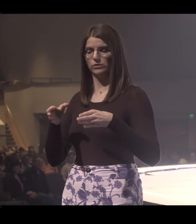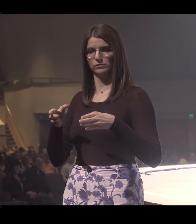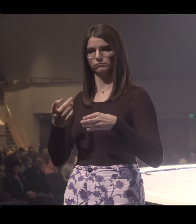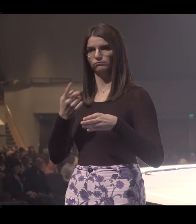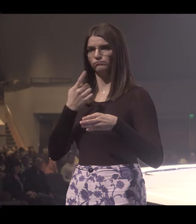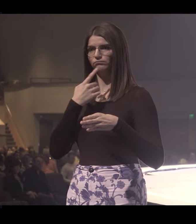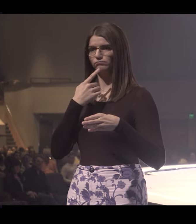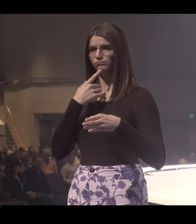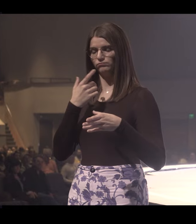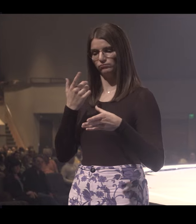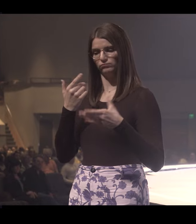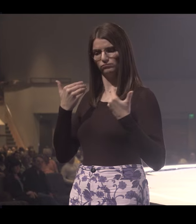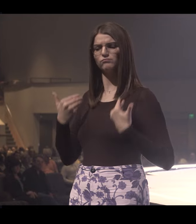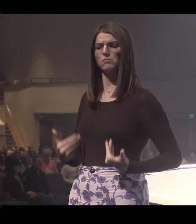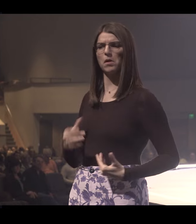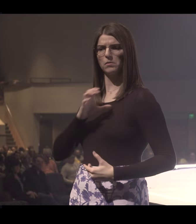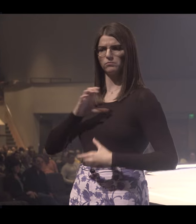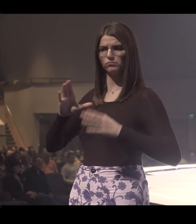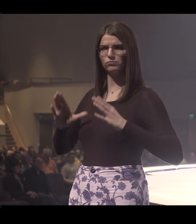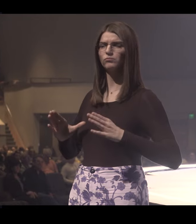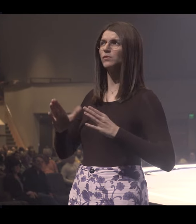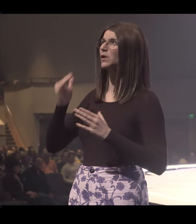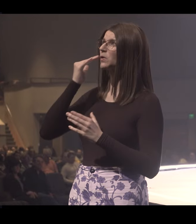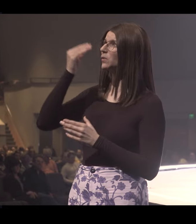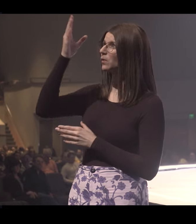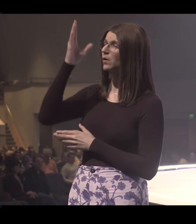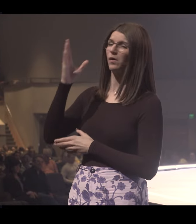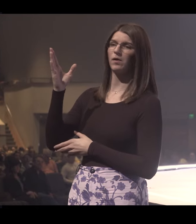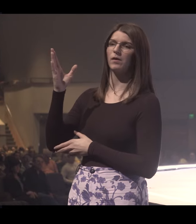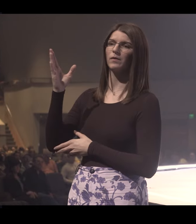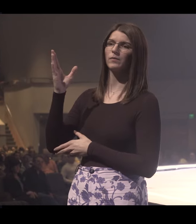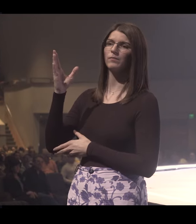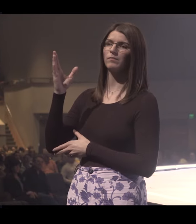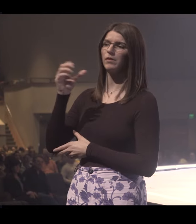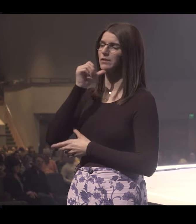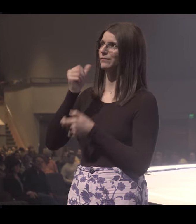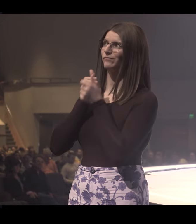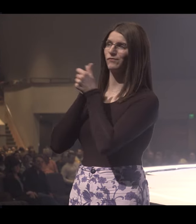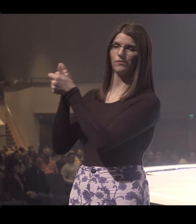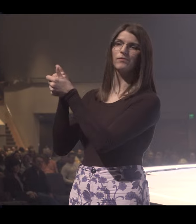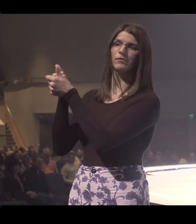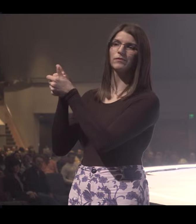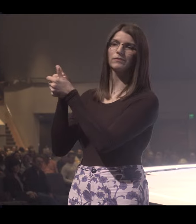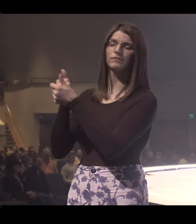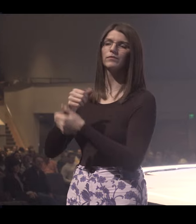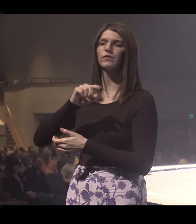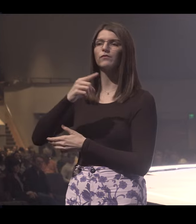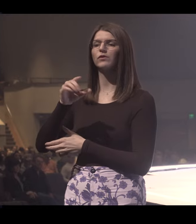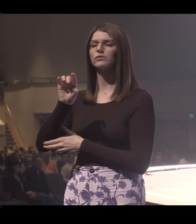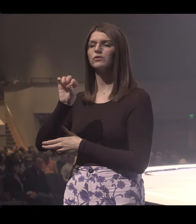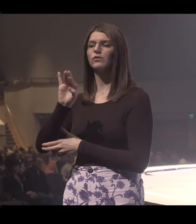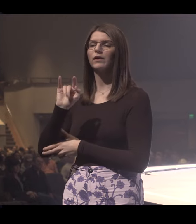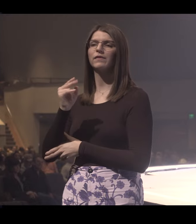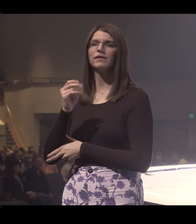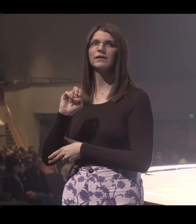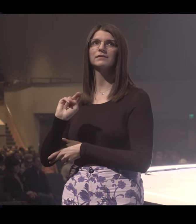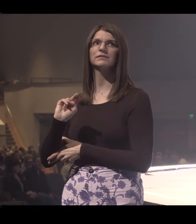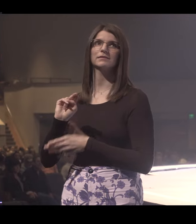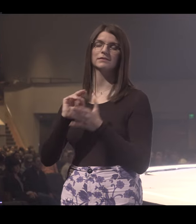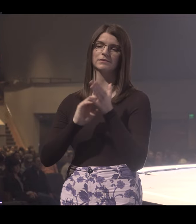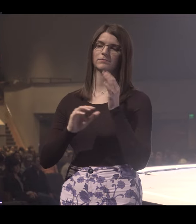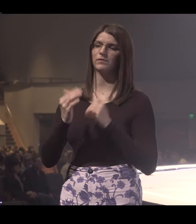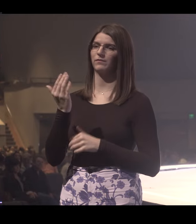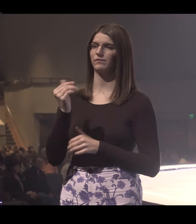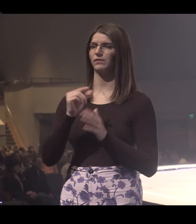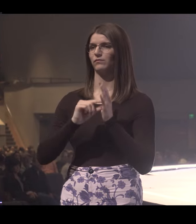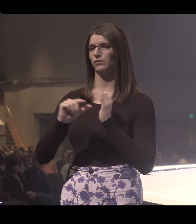someone that claims to be a Christian and know God's word and does not live it out. And 1 Corinthians 15, 33 says, Don't